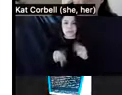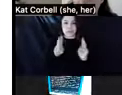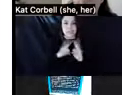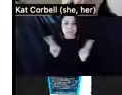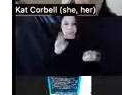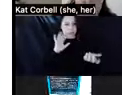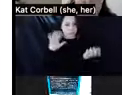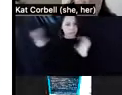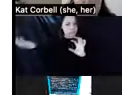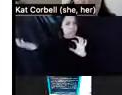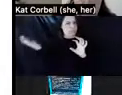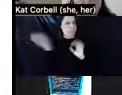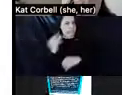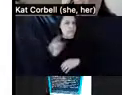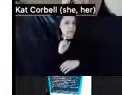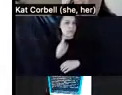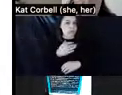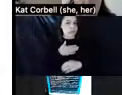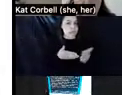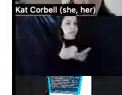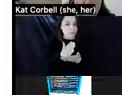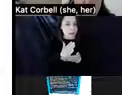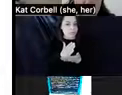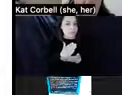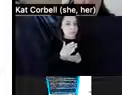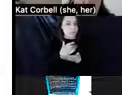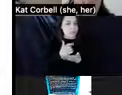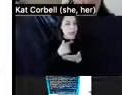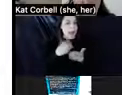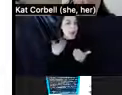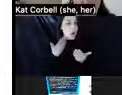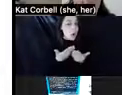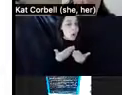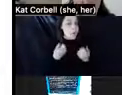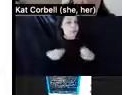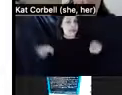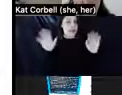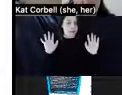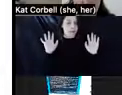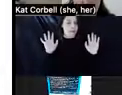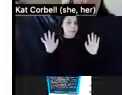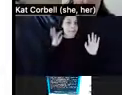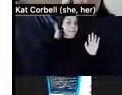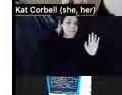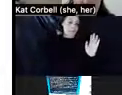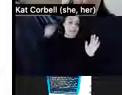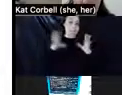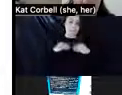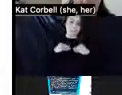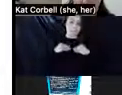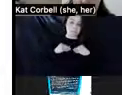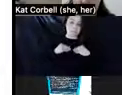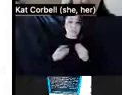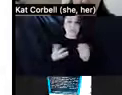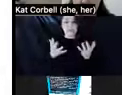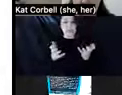my rights that I started to believe it was true. I almost gave up and gave in. All right. Uh, they wanted to move me into